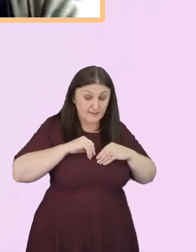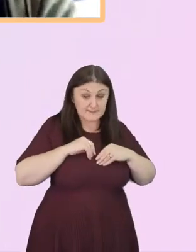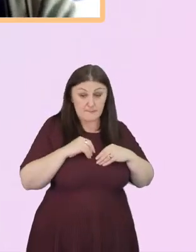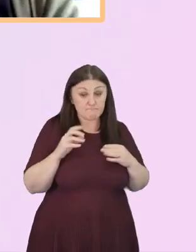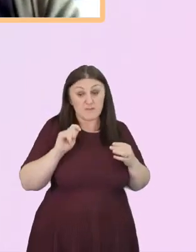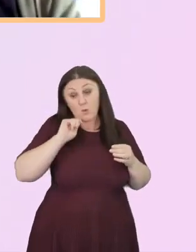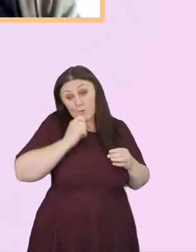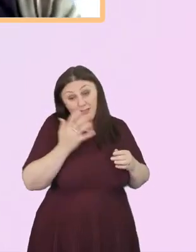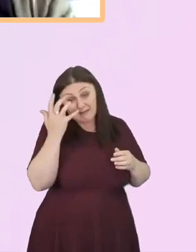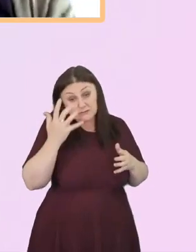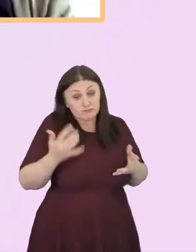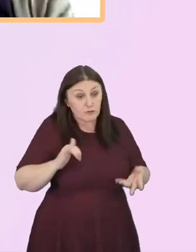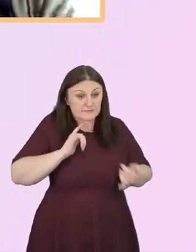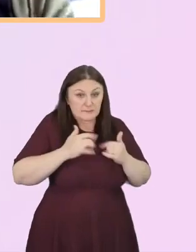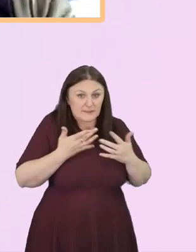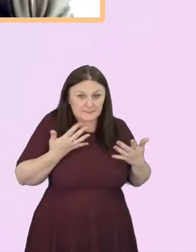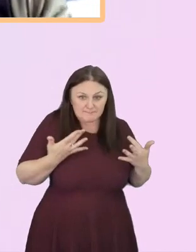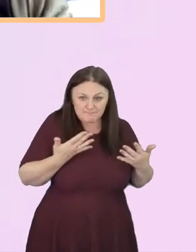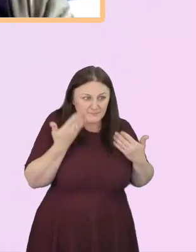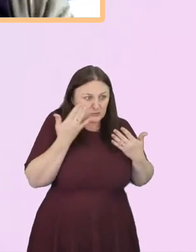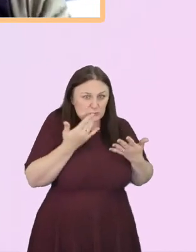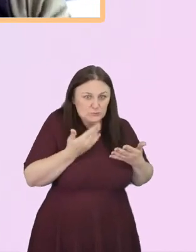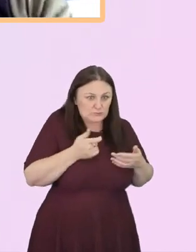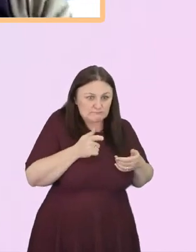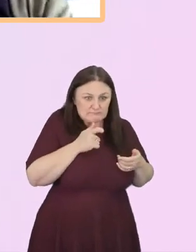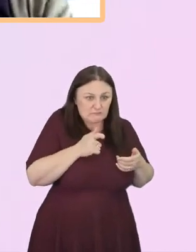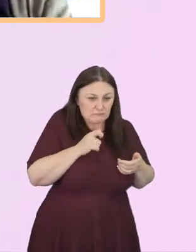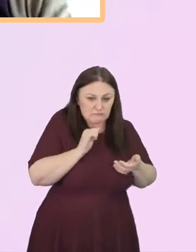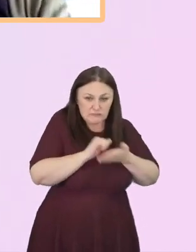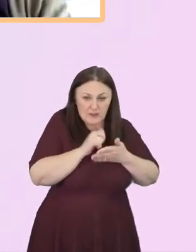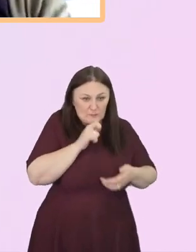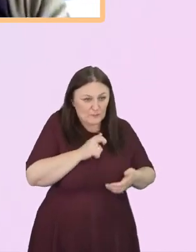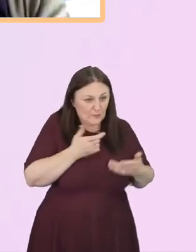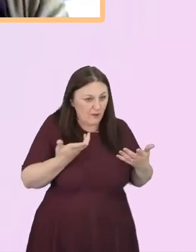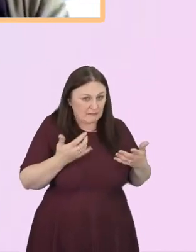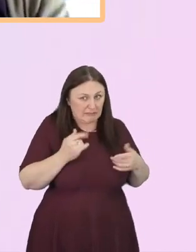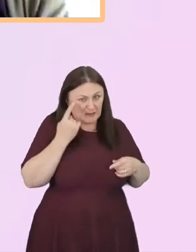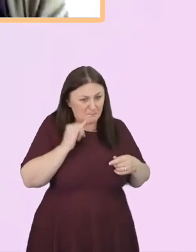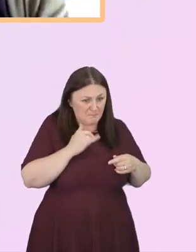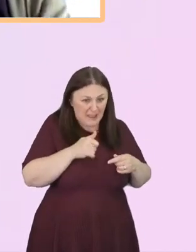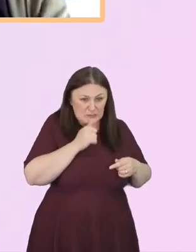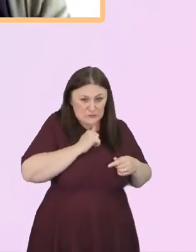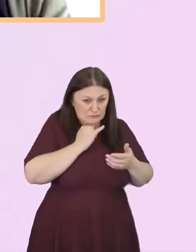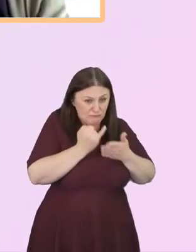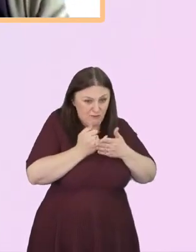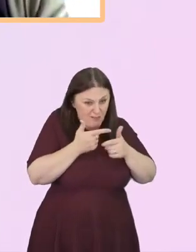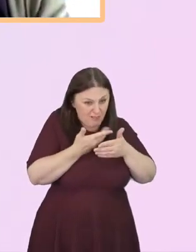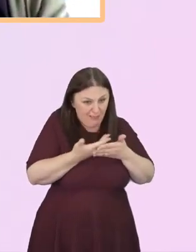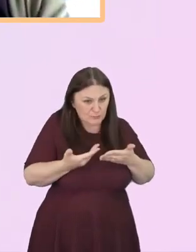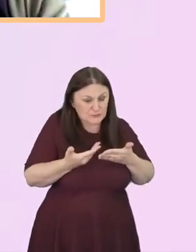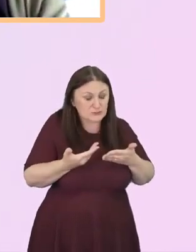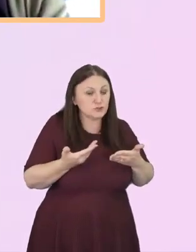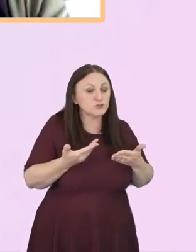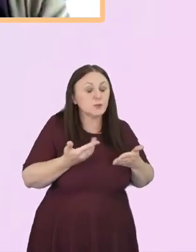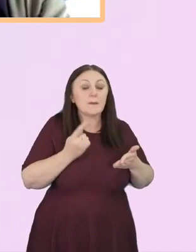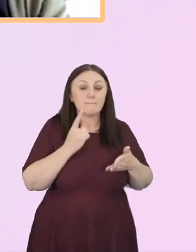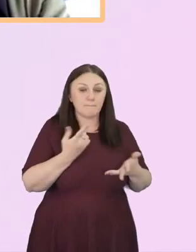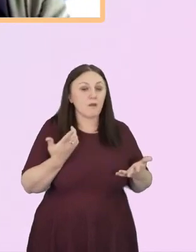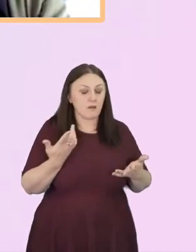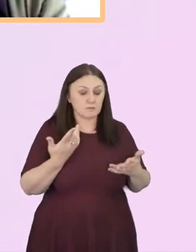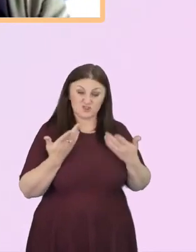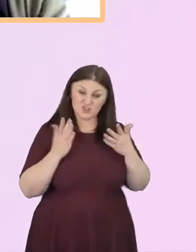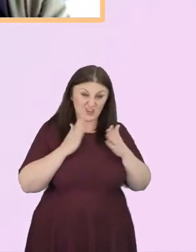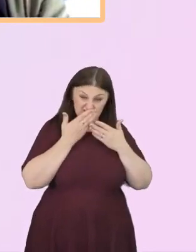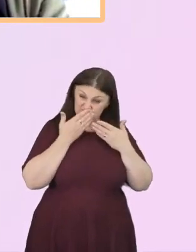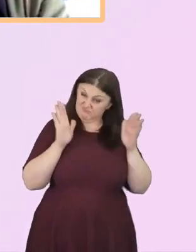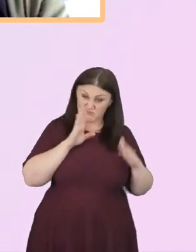to say because I think I'll put my foot in it or I'll use the wrong terminology. But just to be open and honest